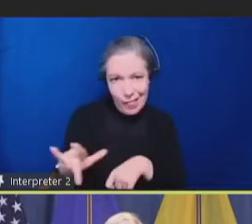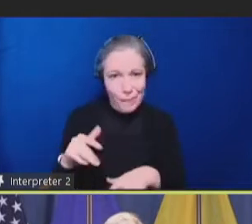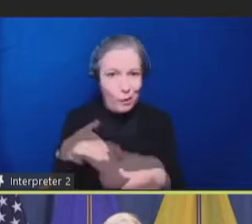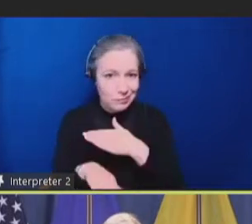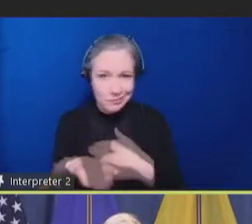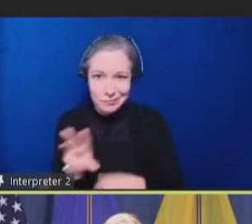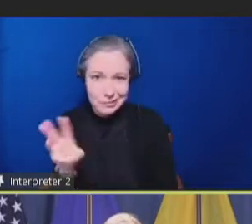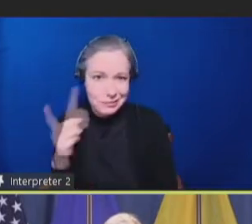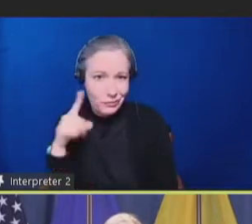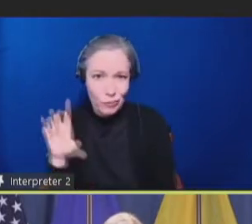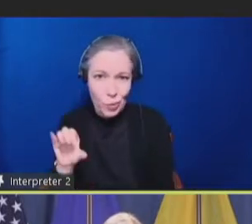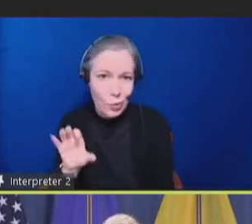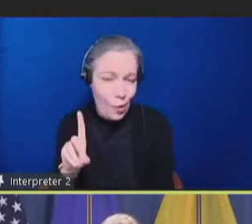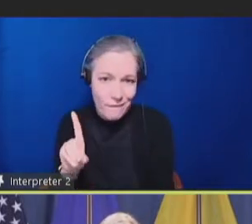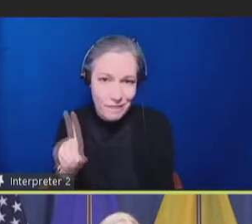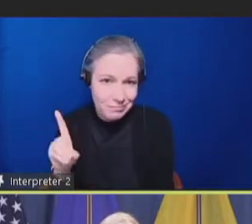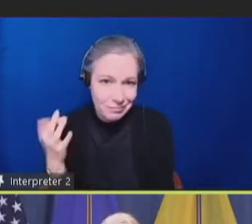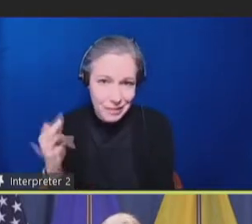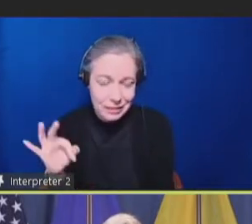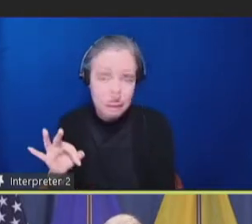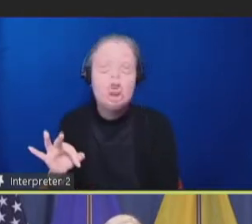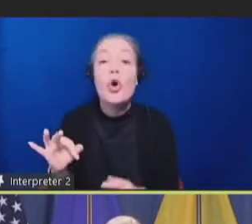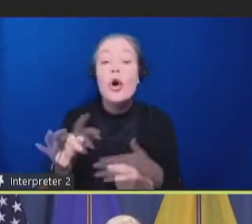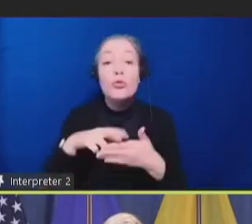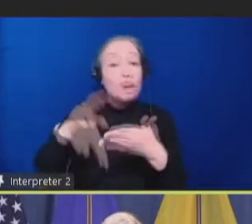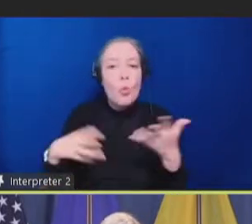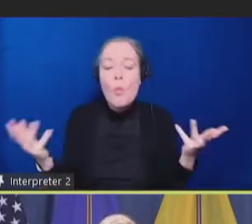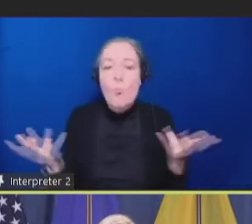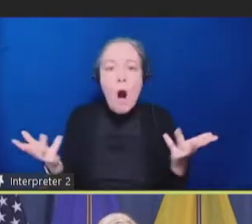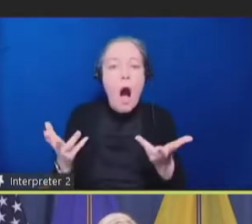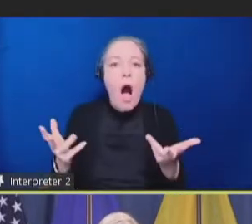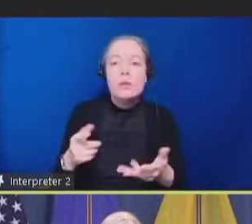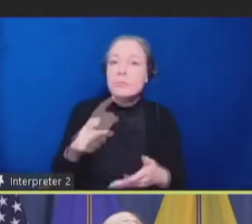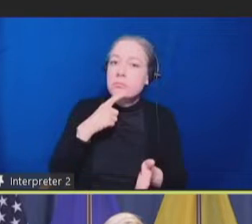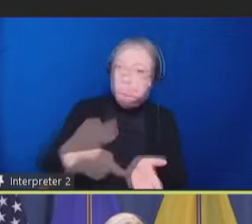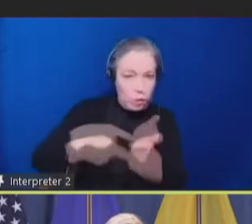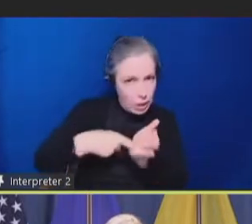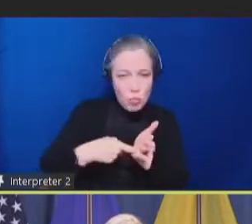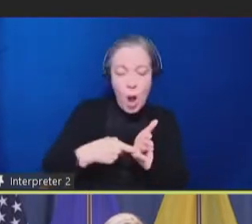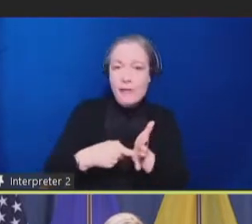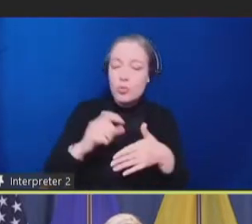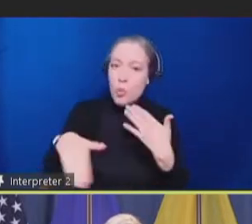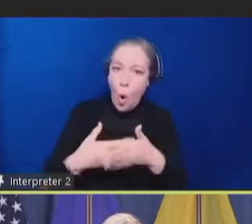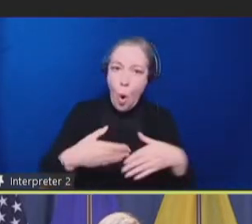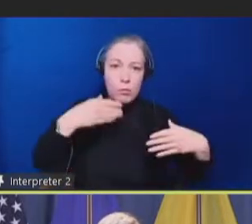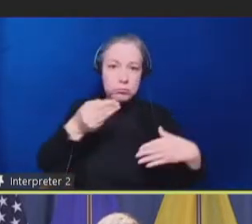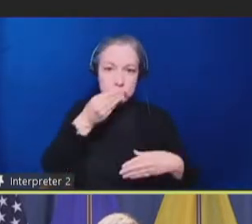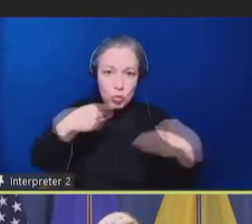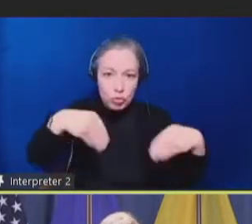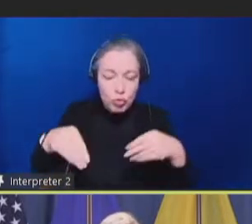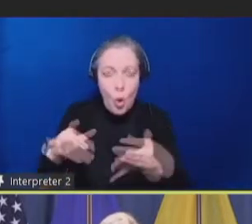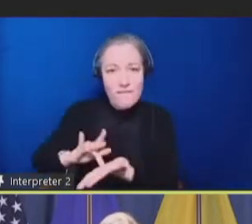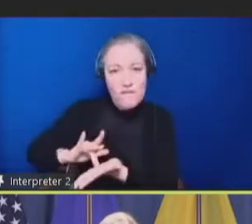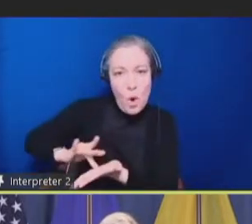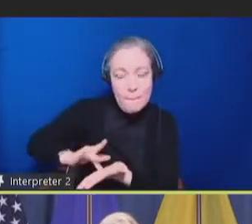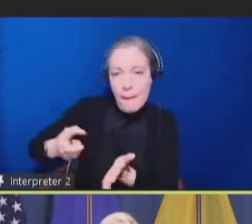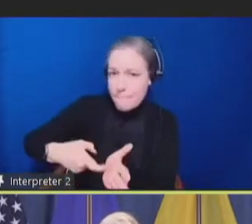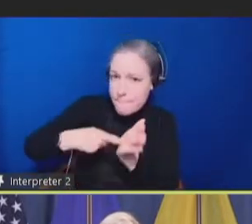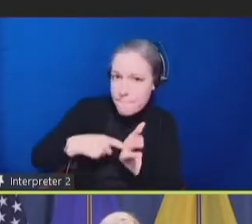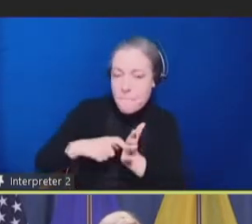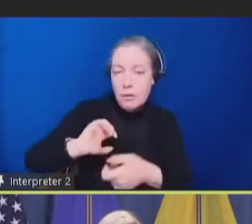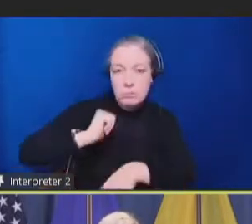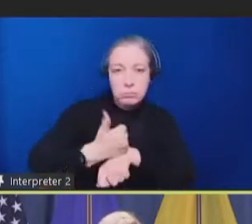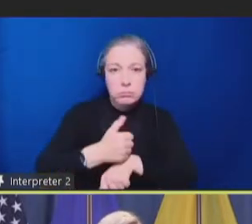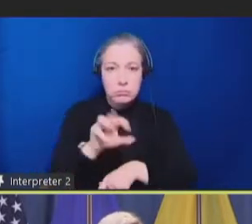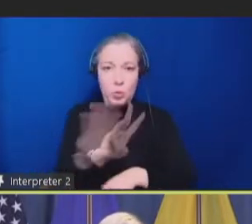grocery stores and pharmacies had to make their COVID-19 vaccine websites accessible to meet accessibility standards